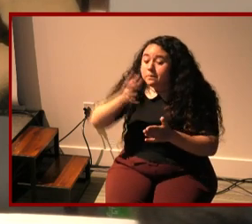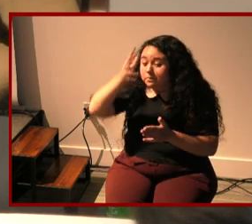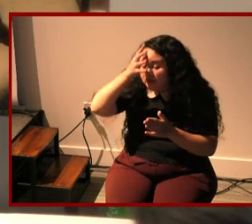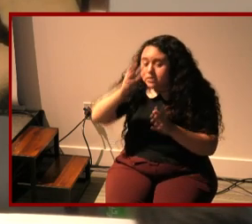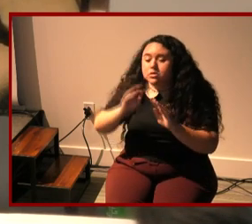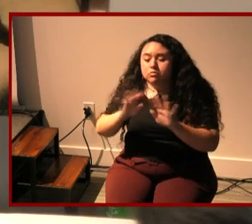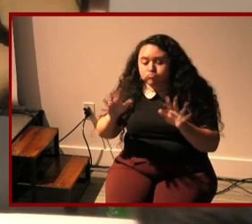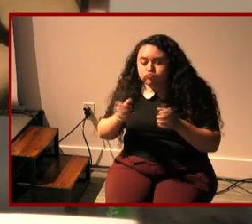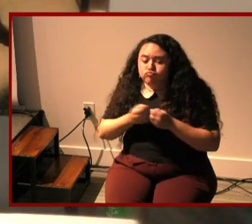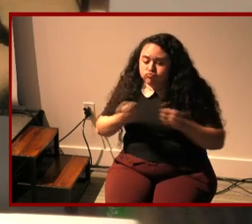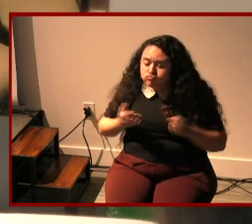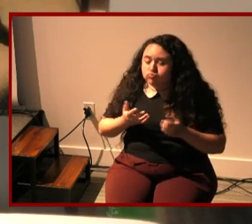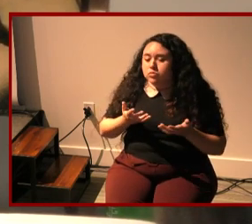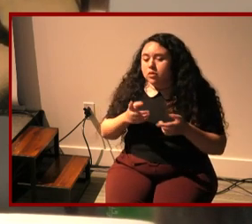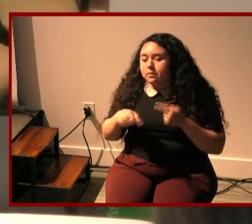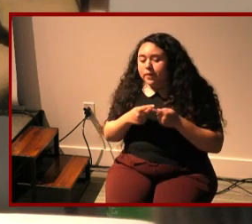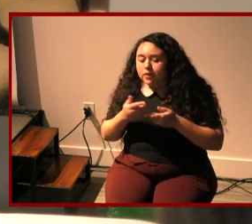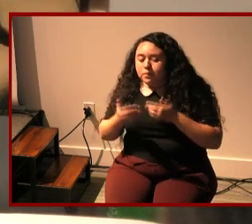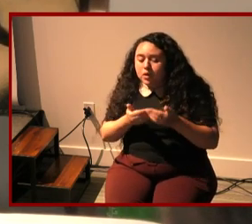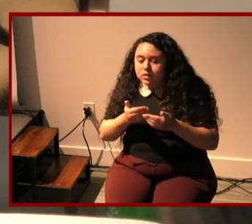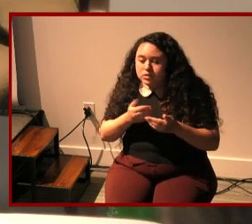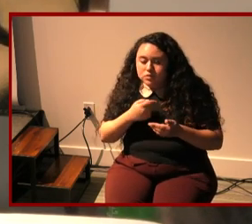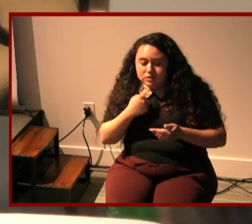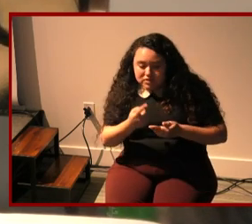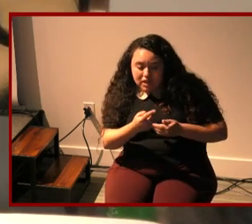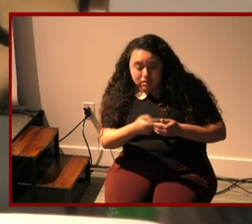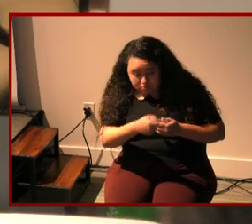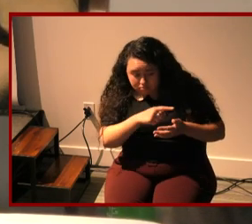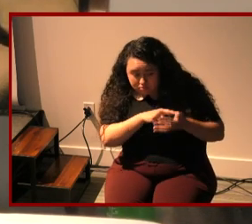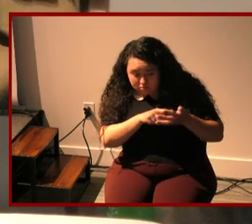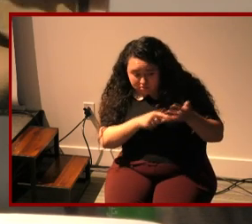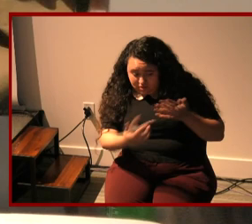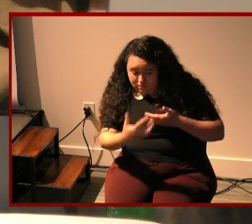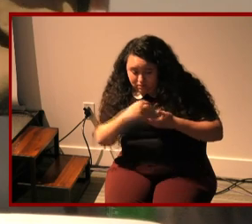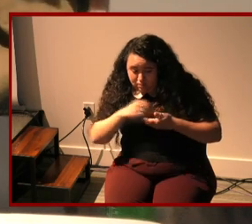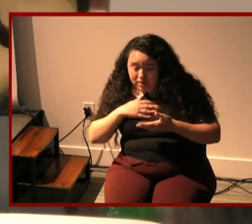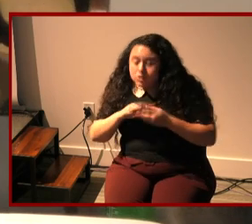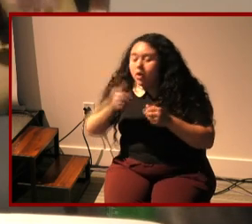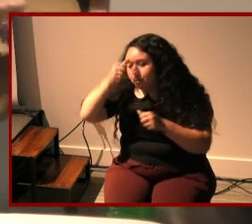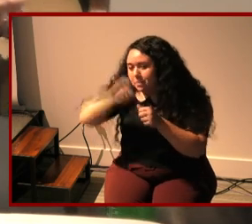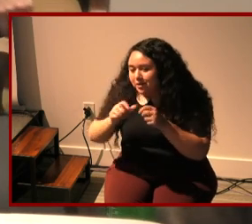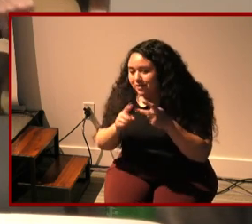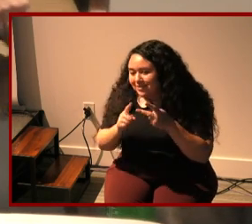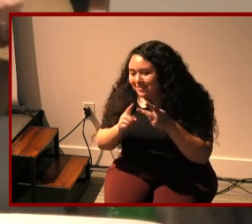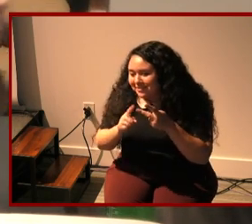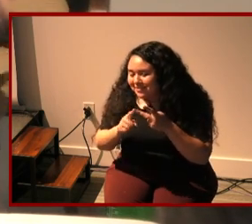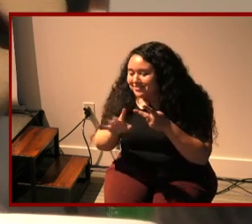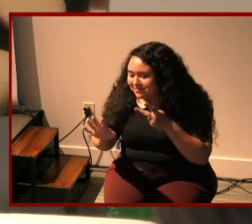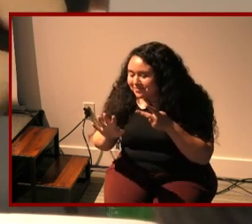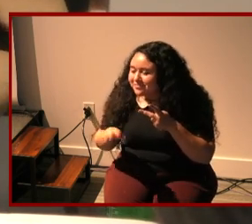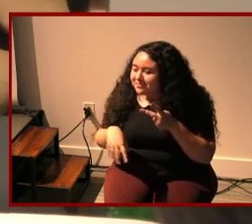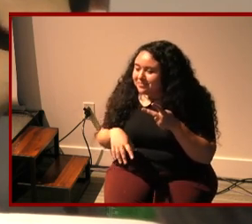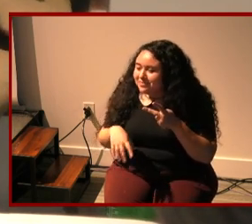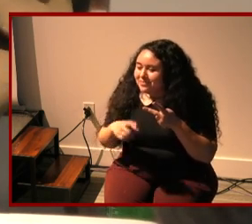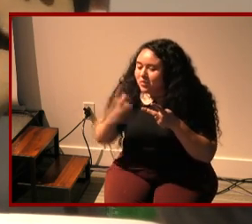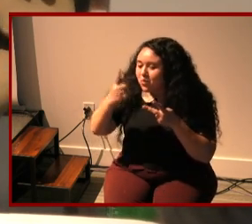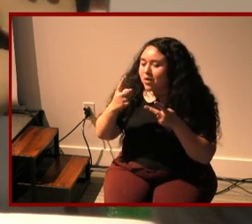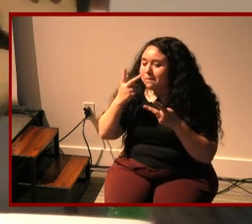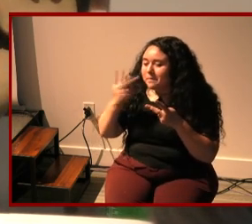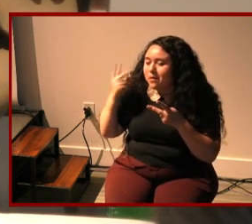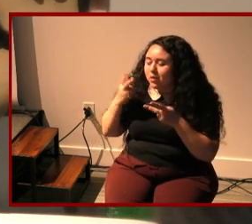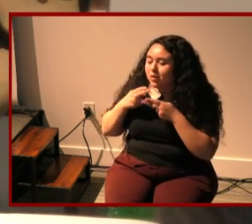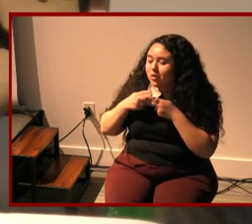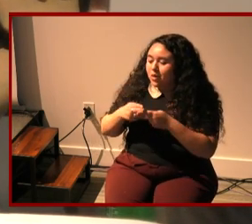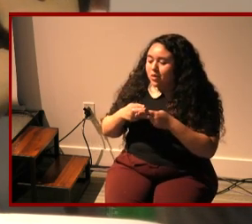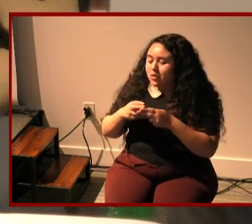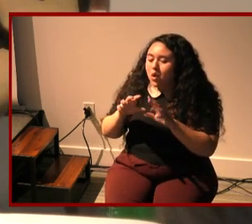about the process of communicating what's being included um oh i i got it um in one memoir called hole